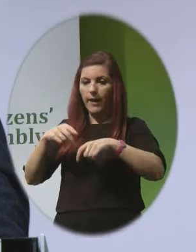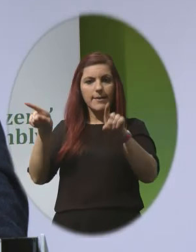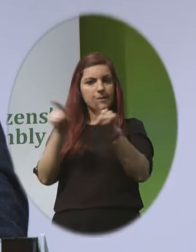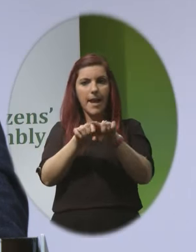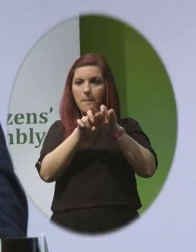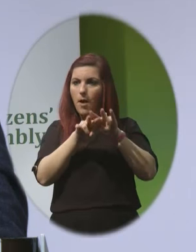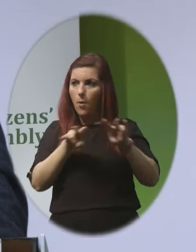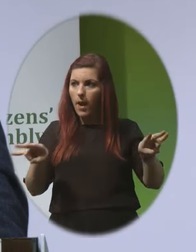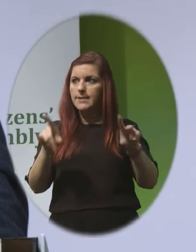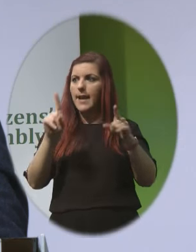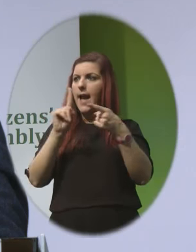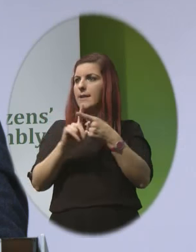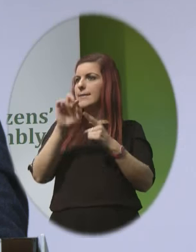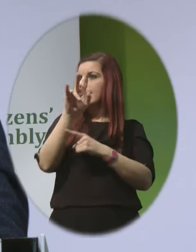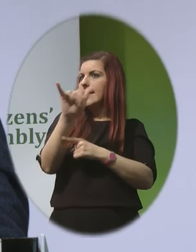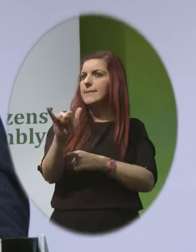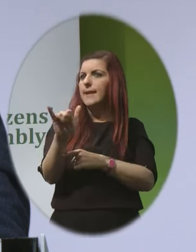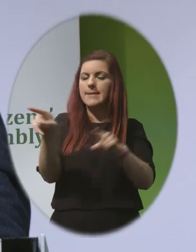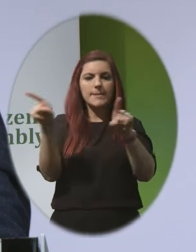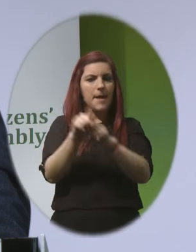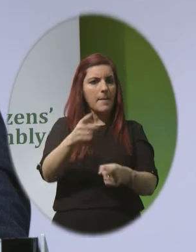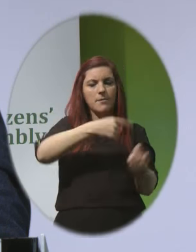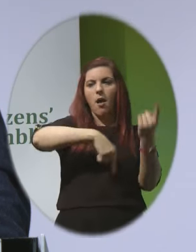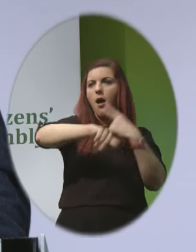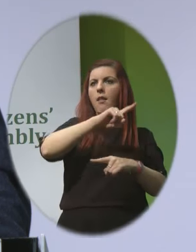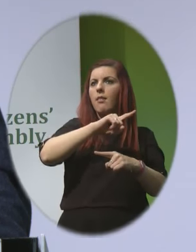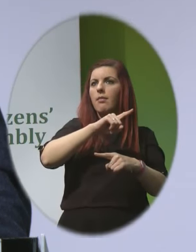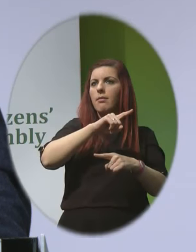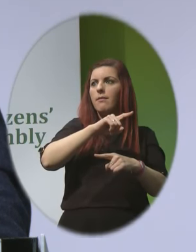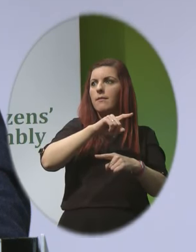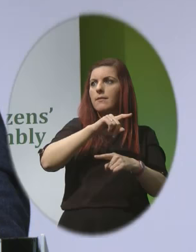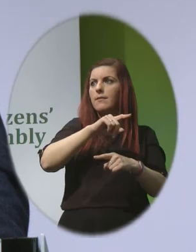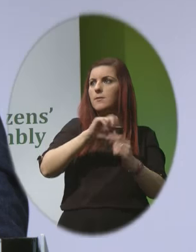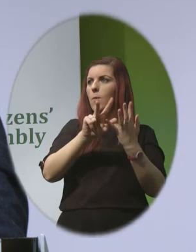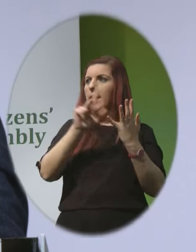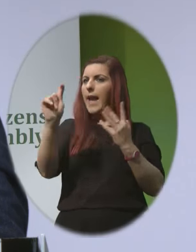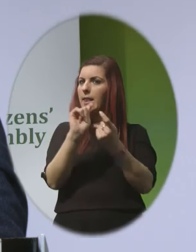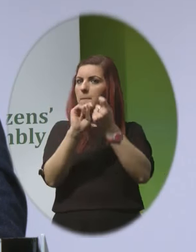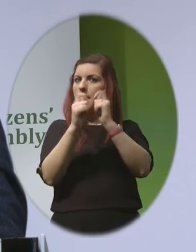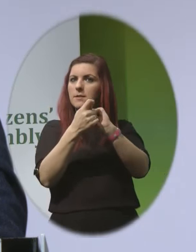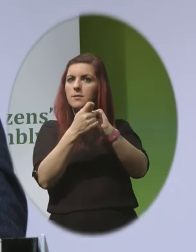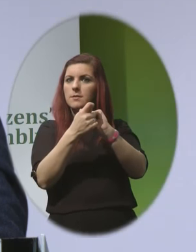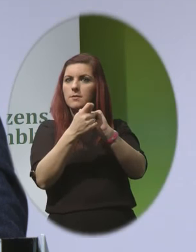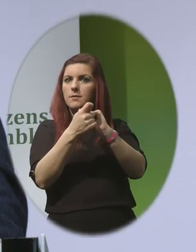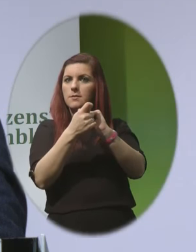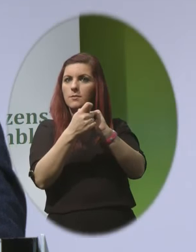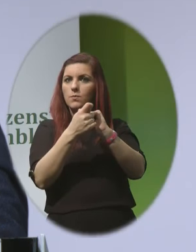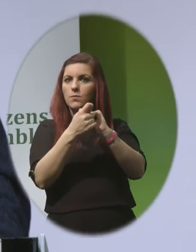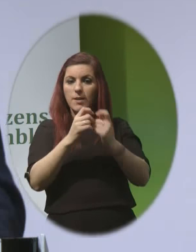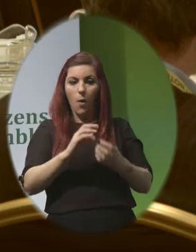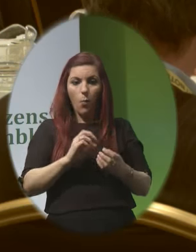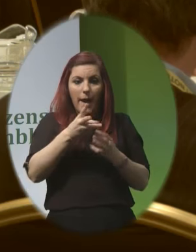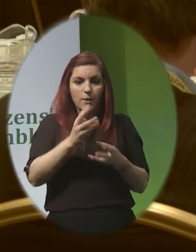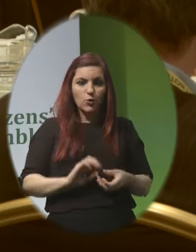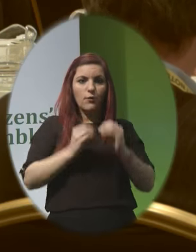dignity common to all human beings The 8th amendment was a pioneering declaration of the fundamental equality of all human